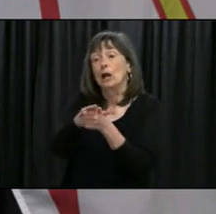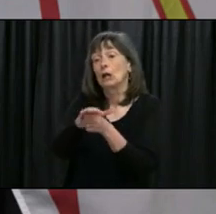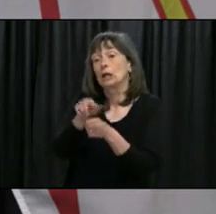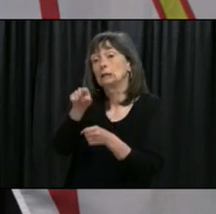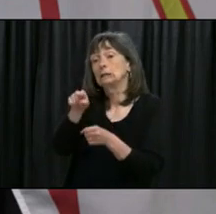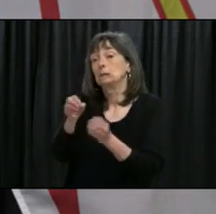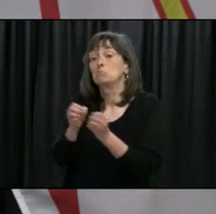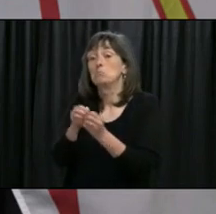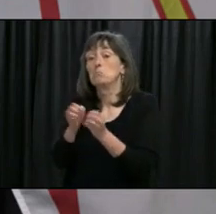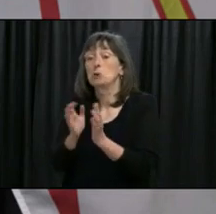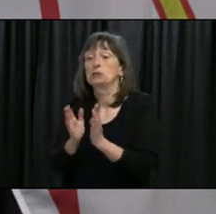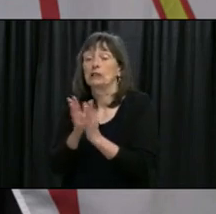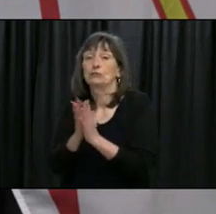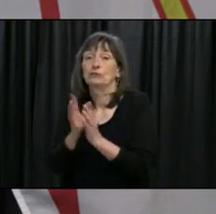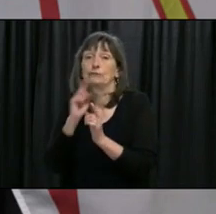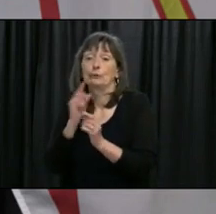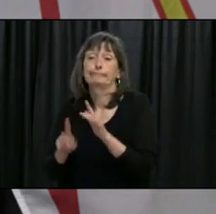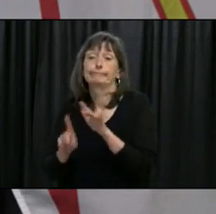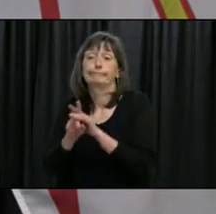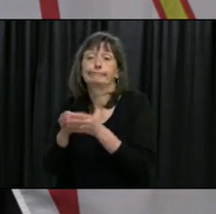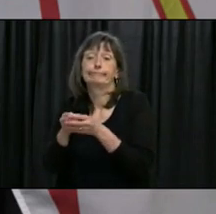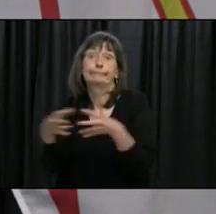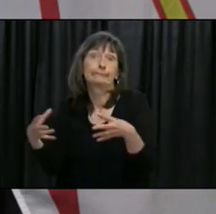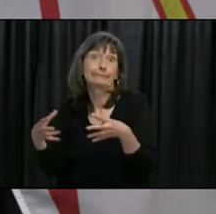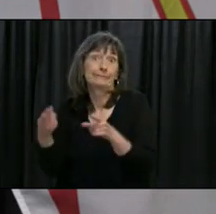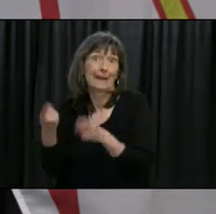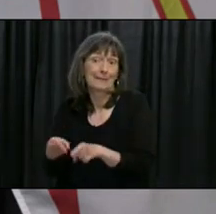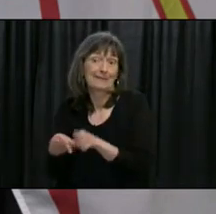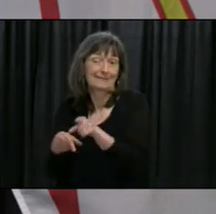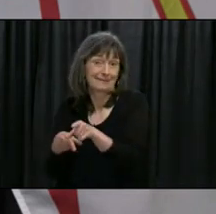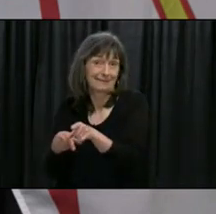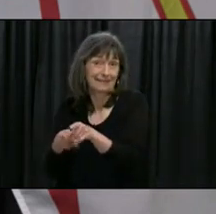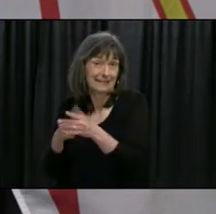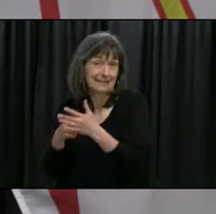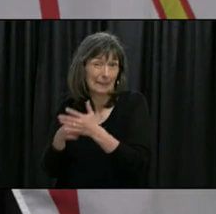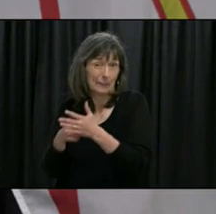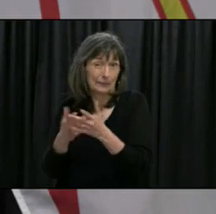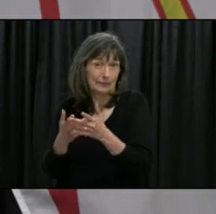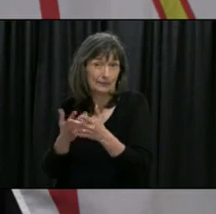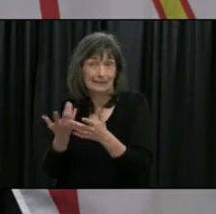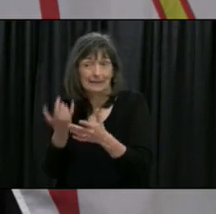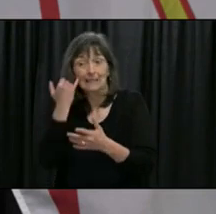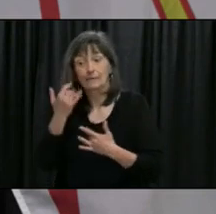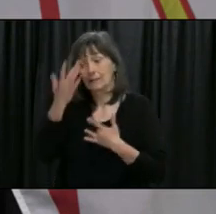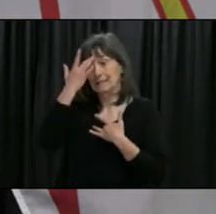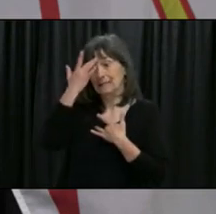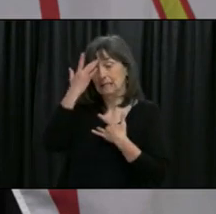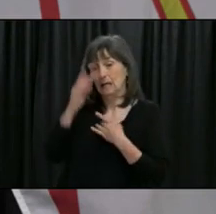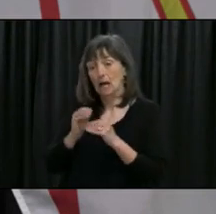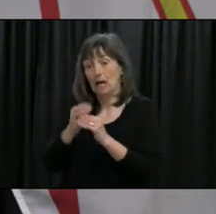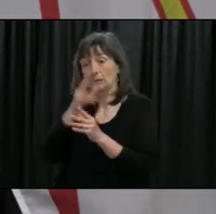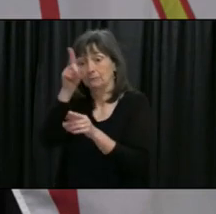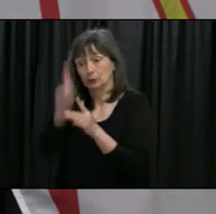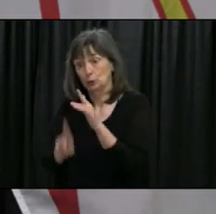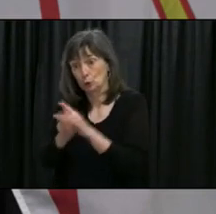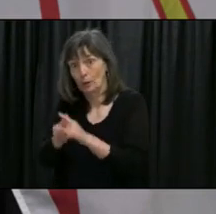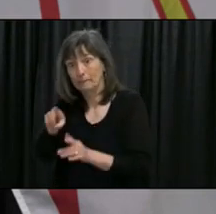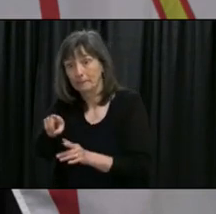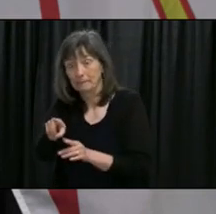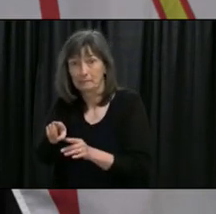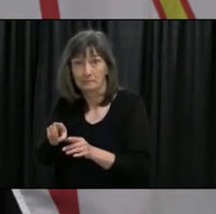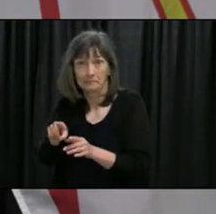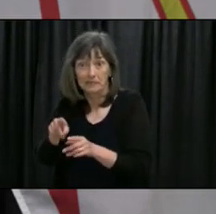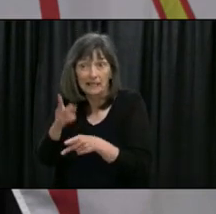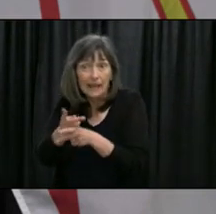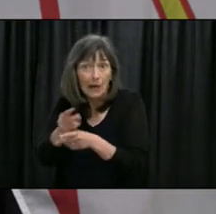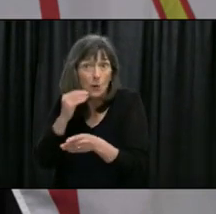of disease into that area should you become sick you know you need to think about all of those those